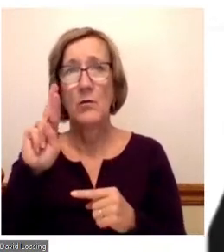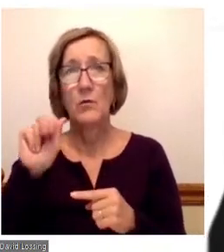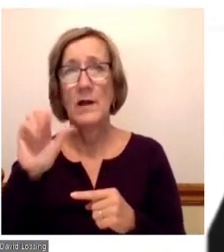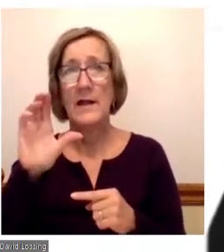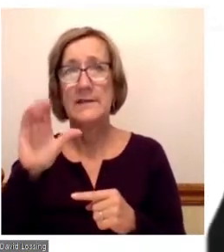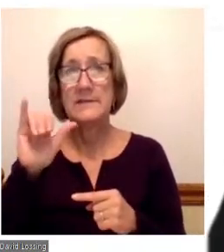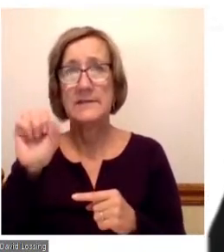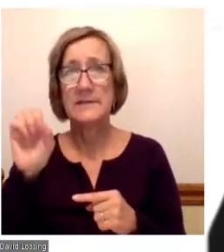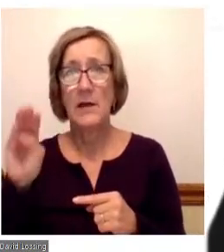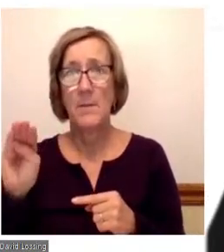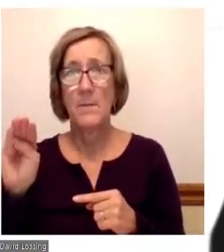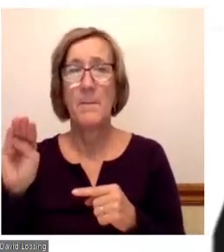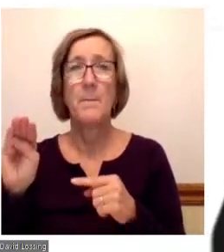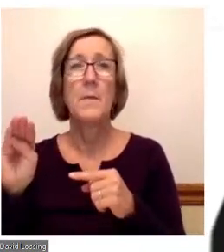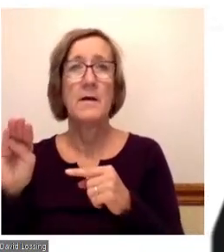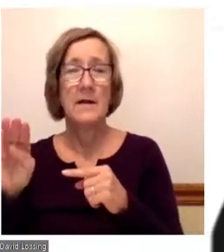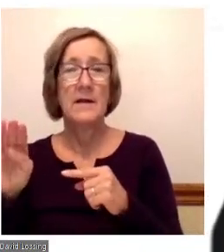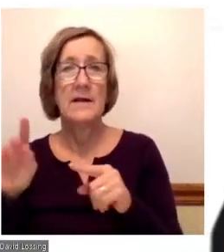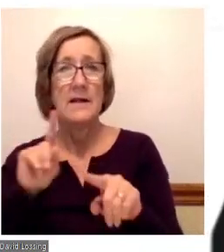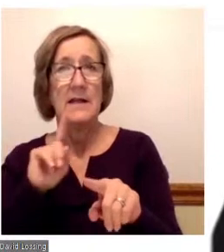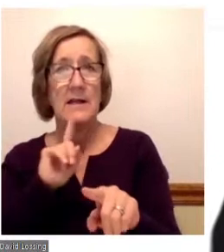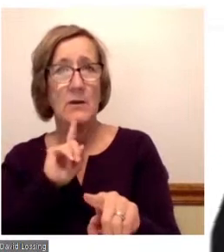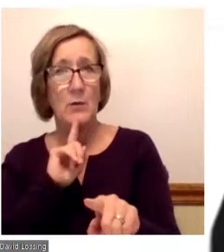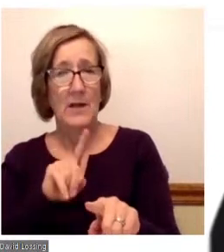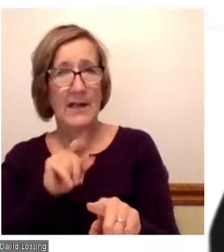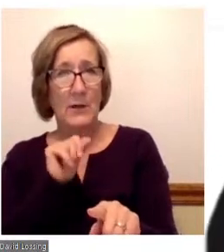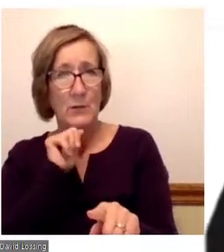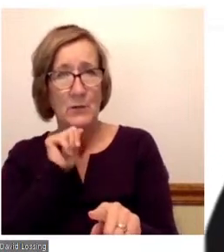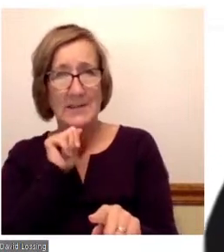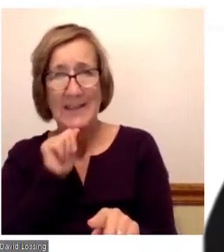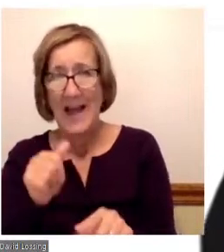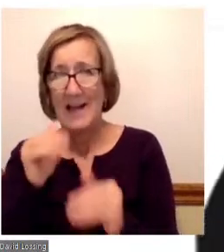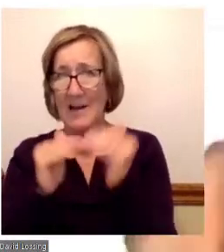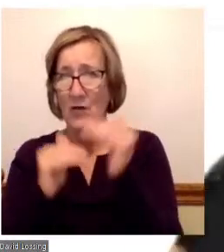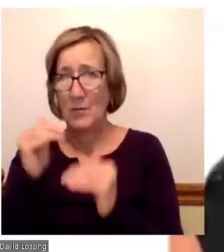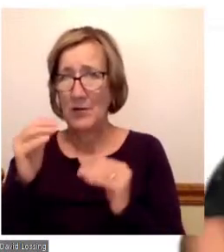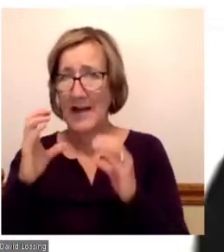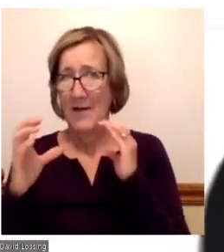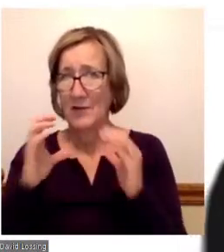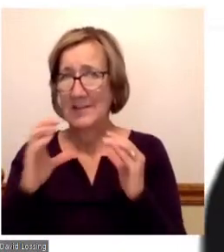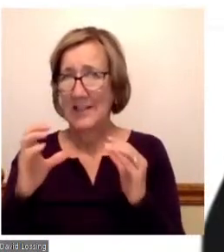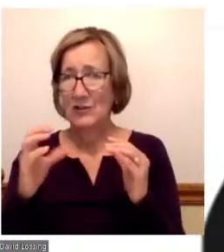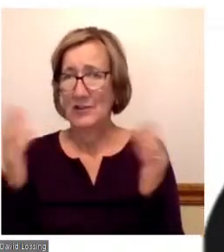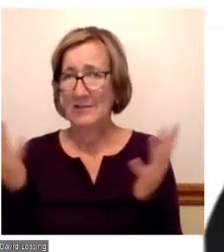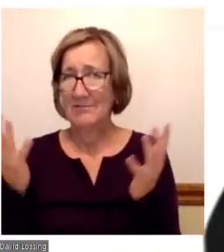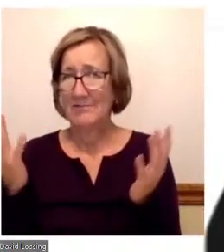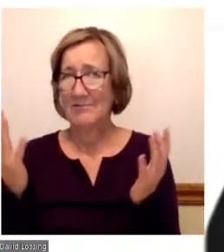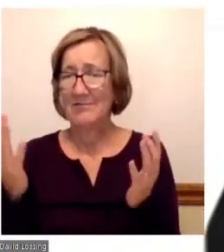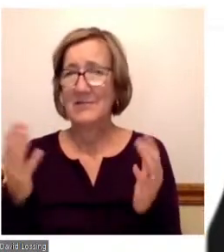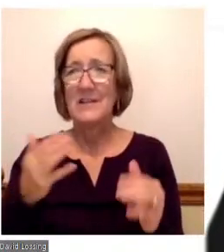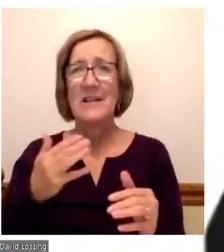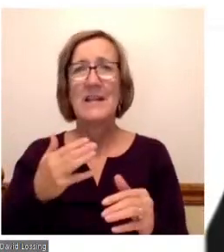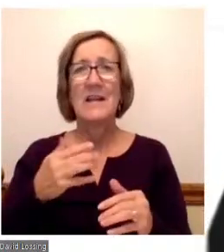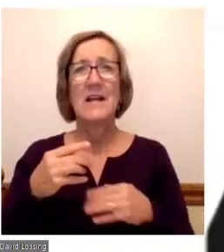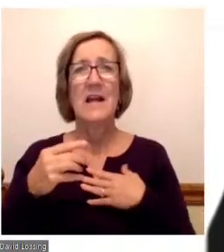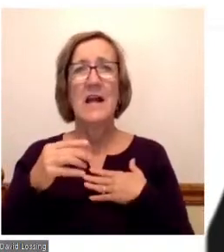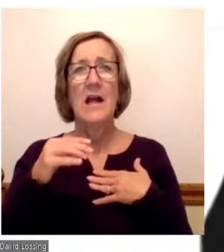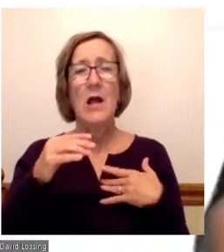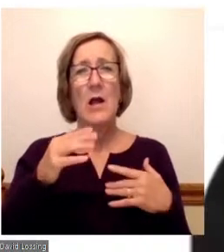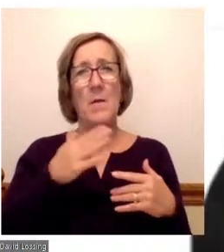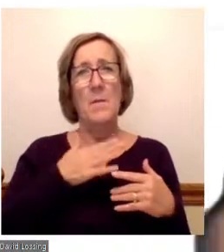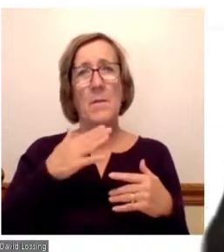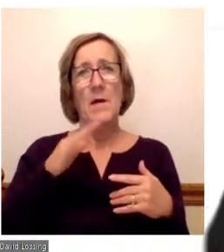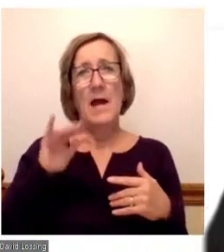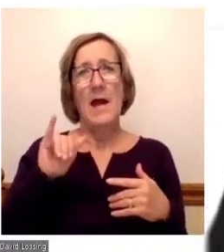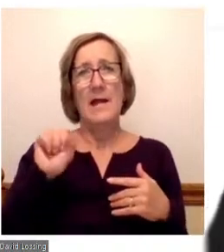wonderfully uncomfortable conversation to have. Because my cohort, number 18 at ISU, was